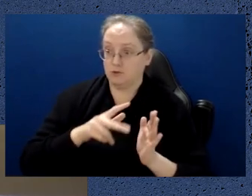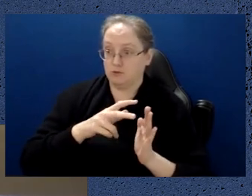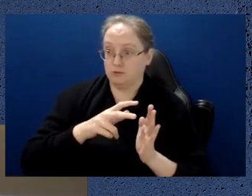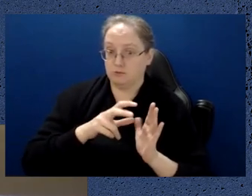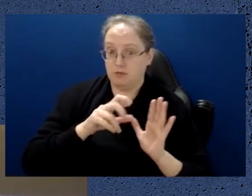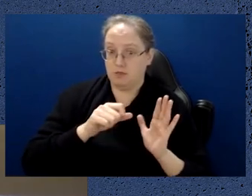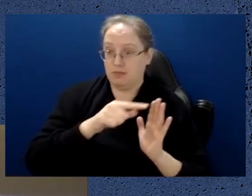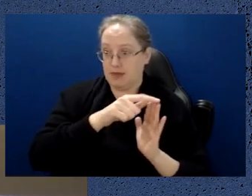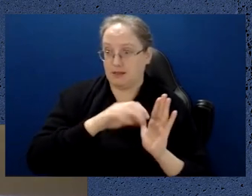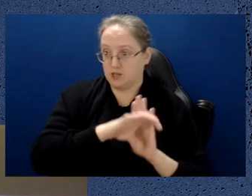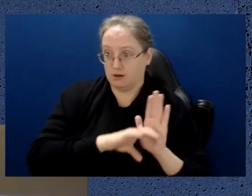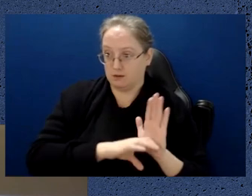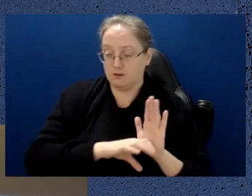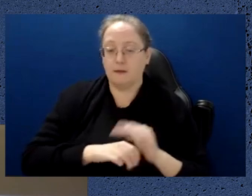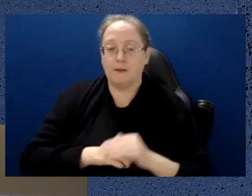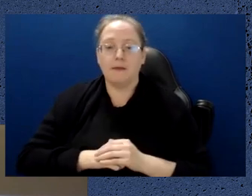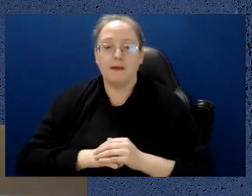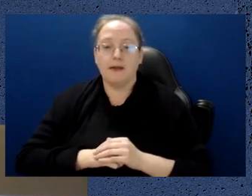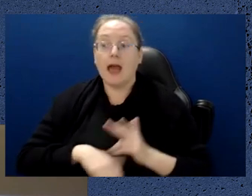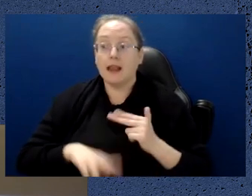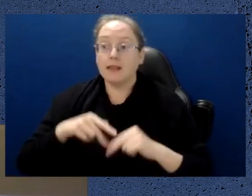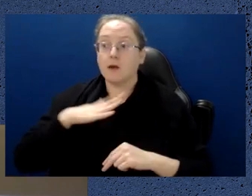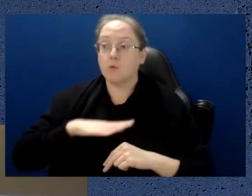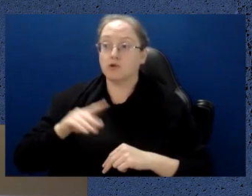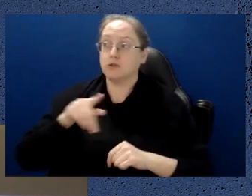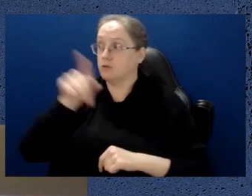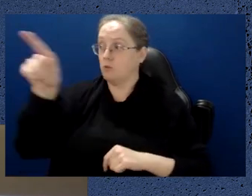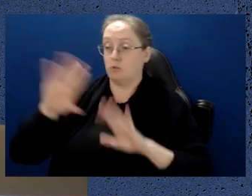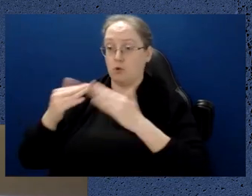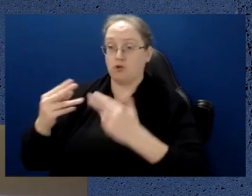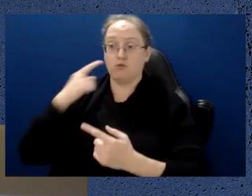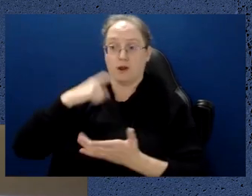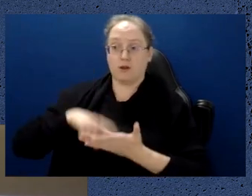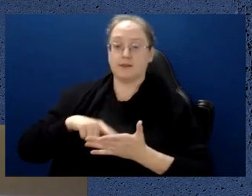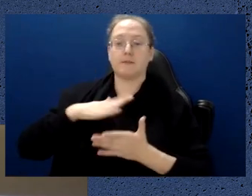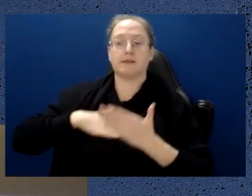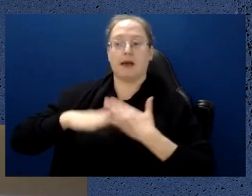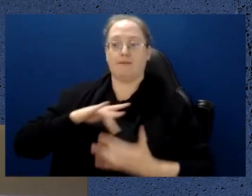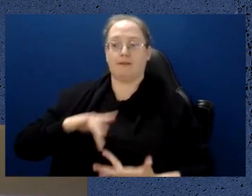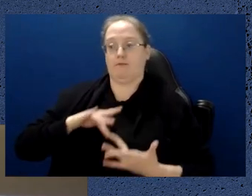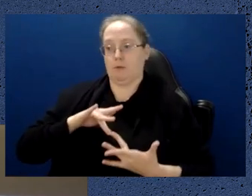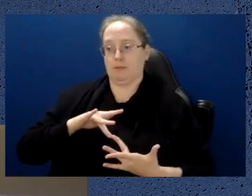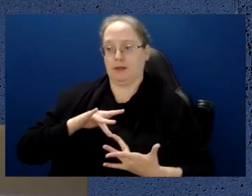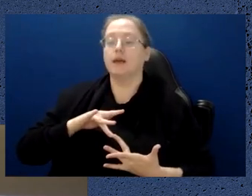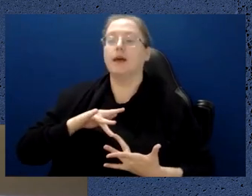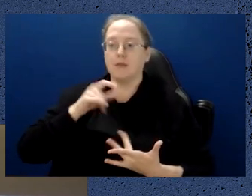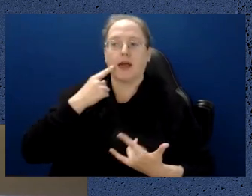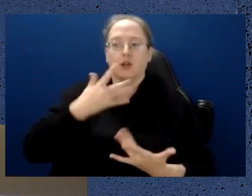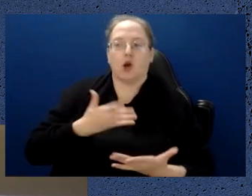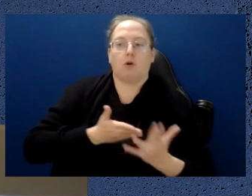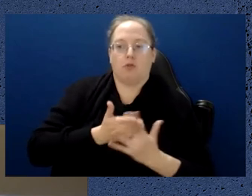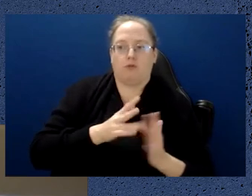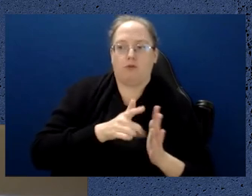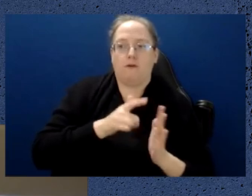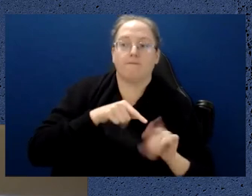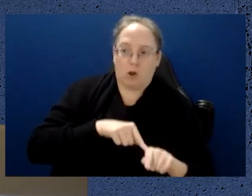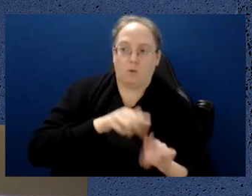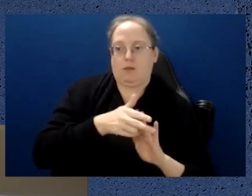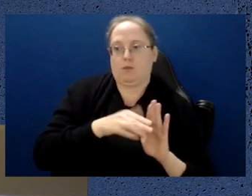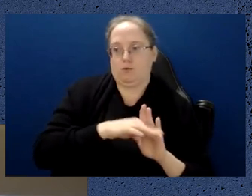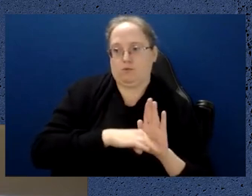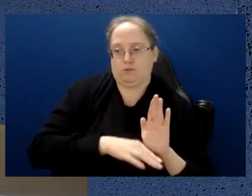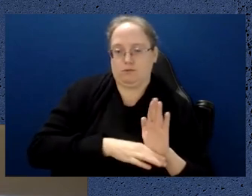And if they want to continue to be able to say that, then this is one of the ways that they can they can do that. So to the extent that